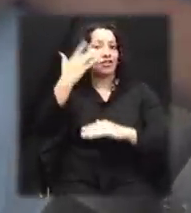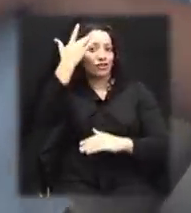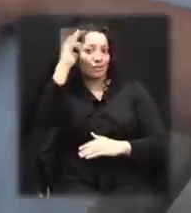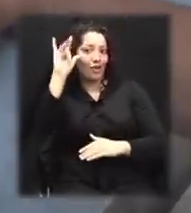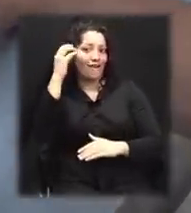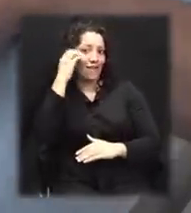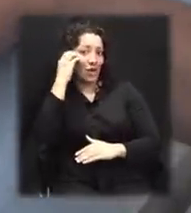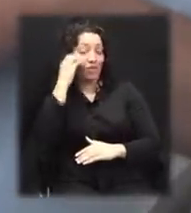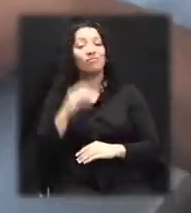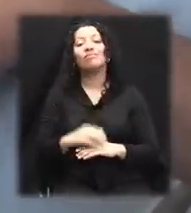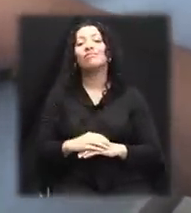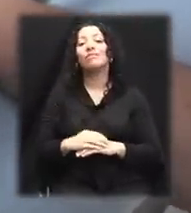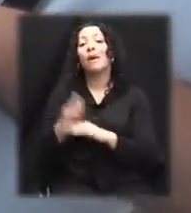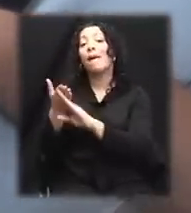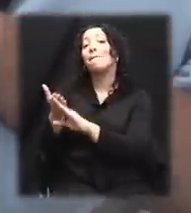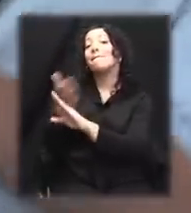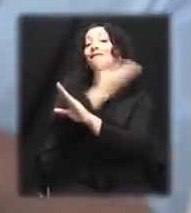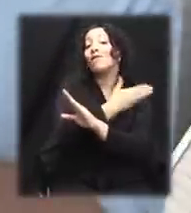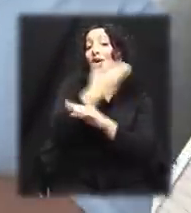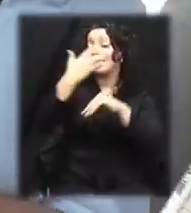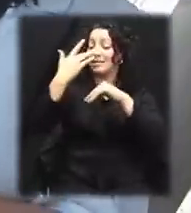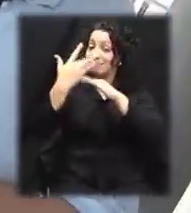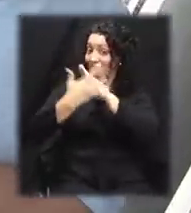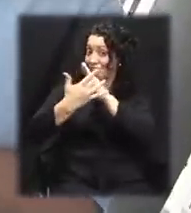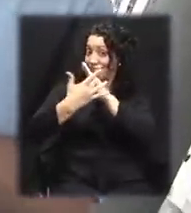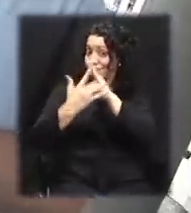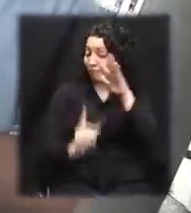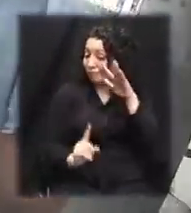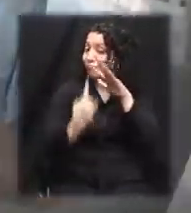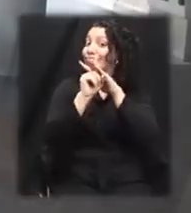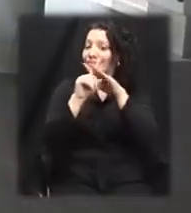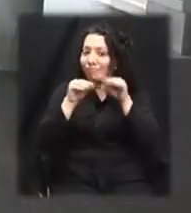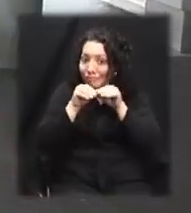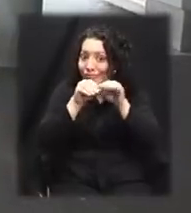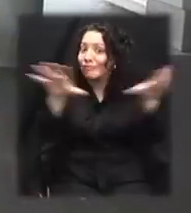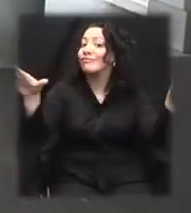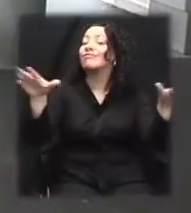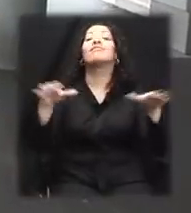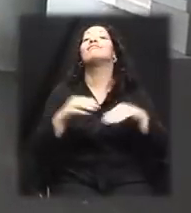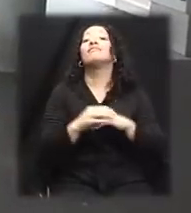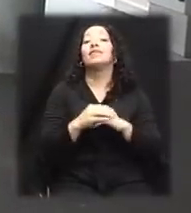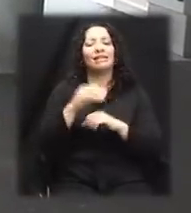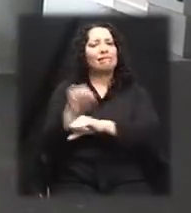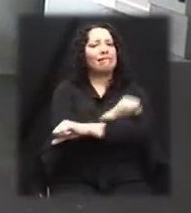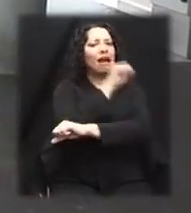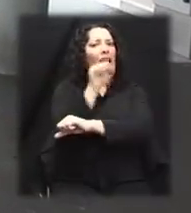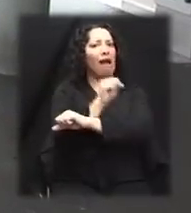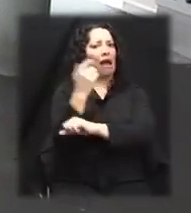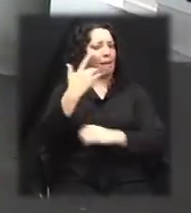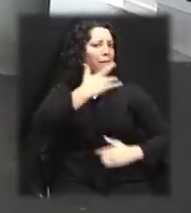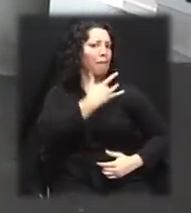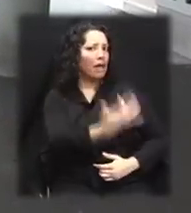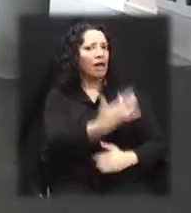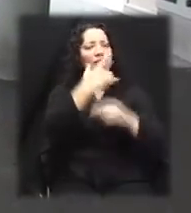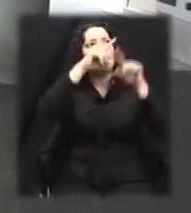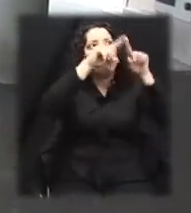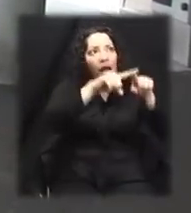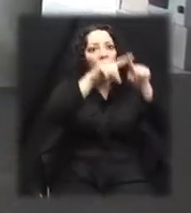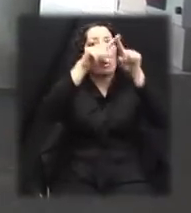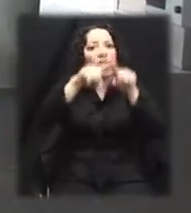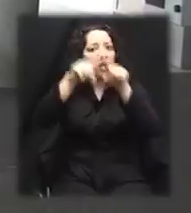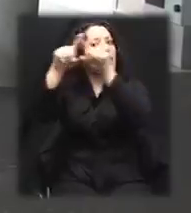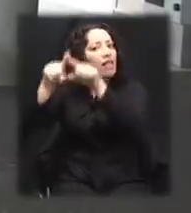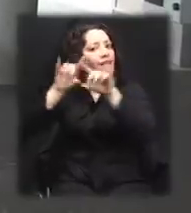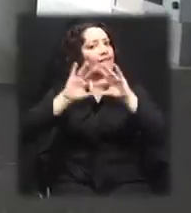Prior to the advent of recent advances in communications technology, Scott regularly relied on family and friends